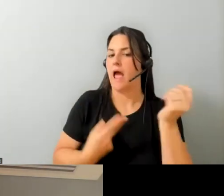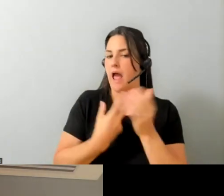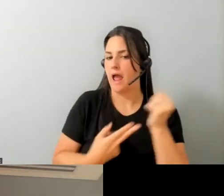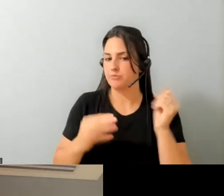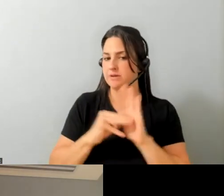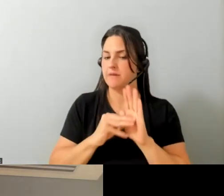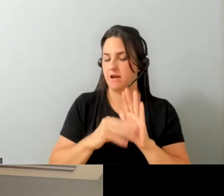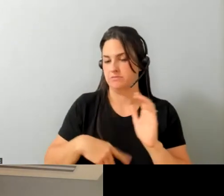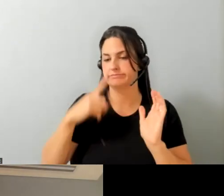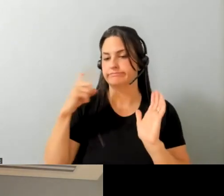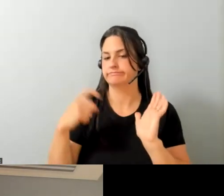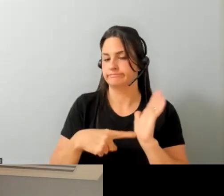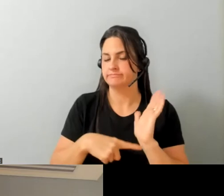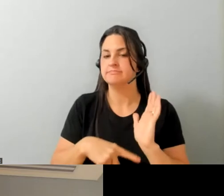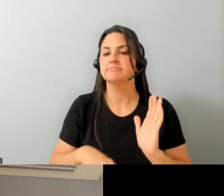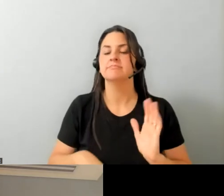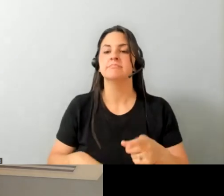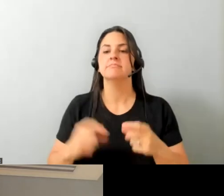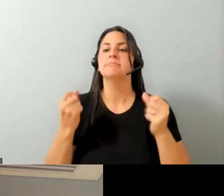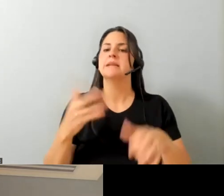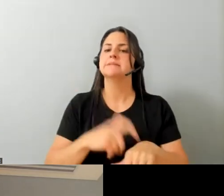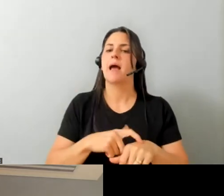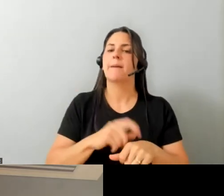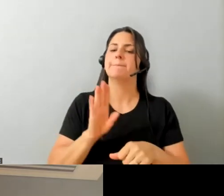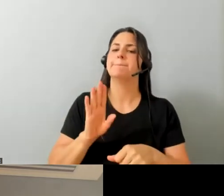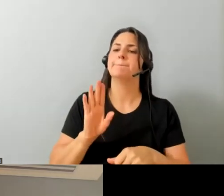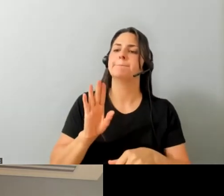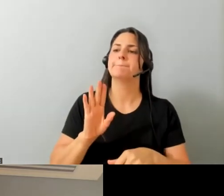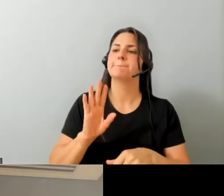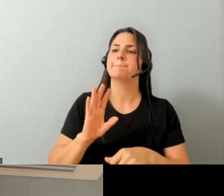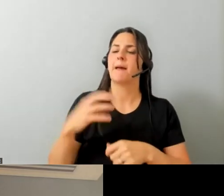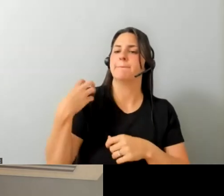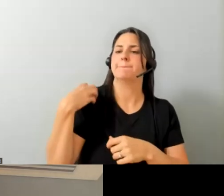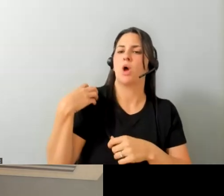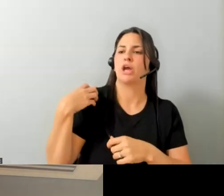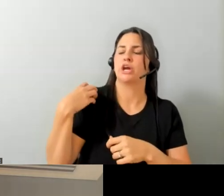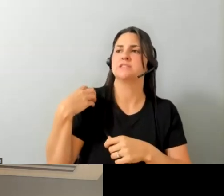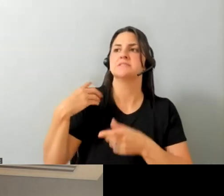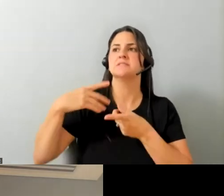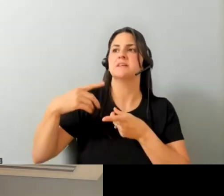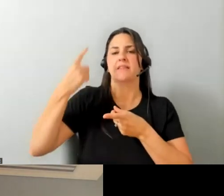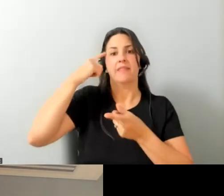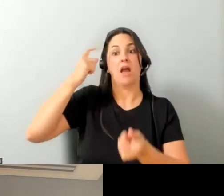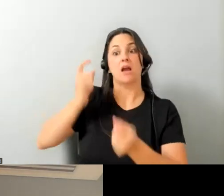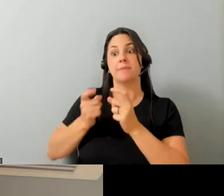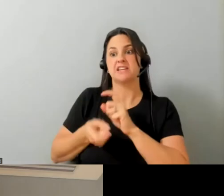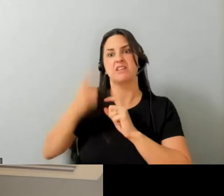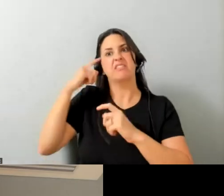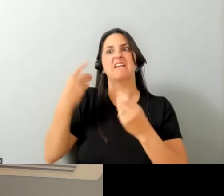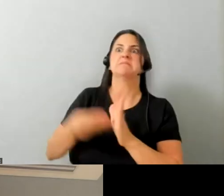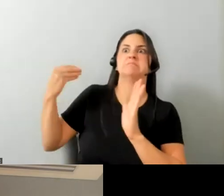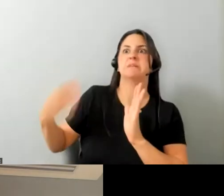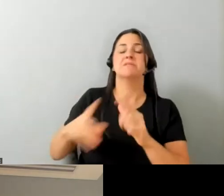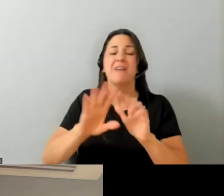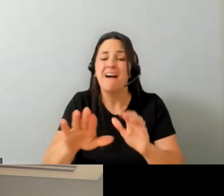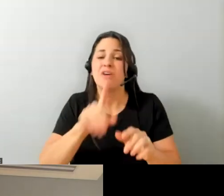really want to point out is a lot of times employers think accommodations are these big expensive things where 57 of accommodations